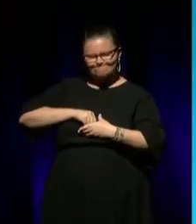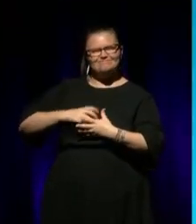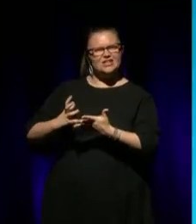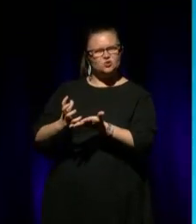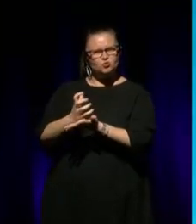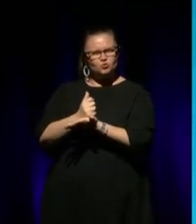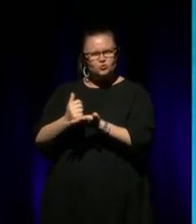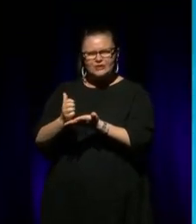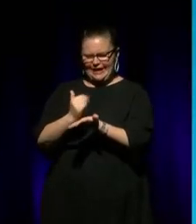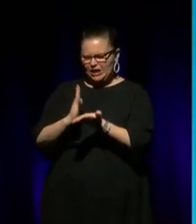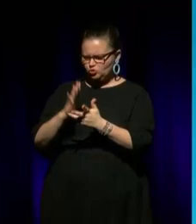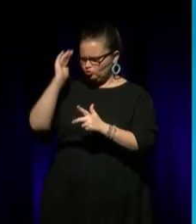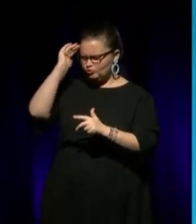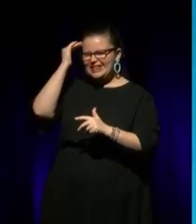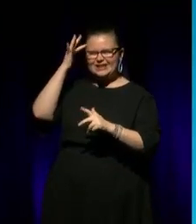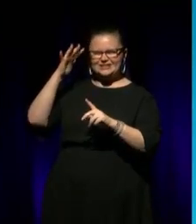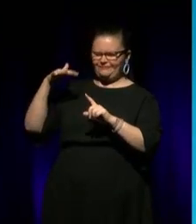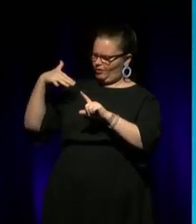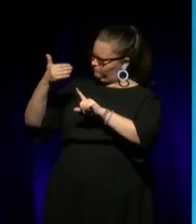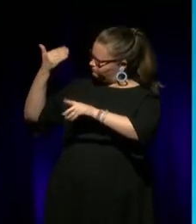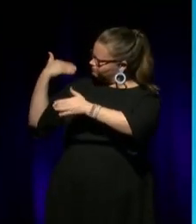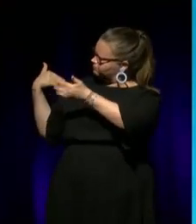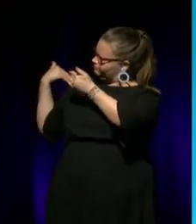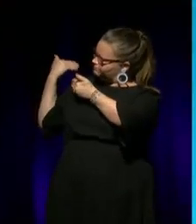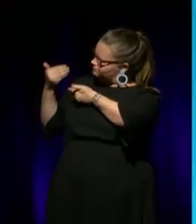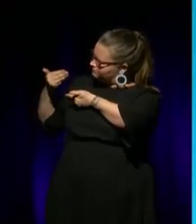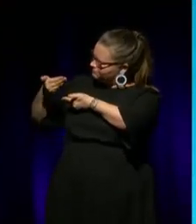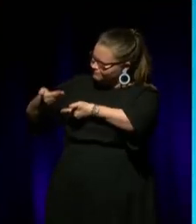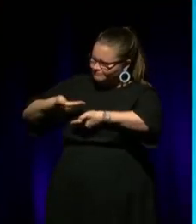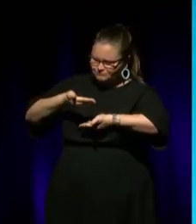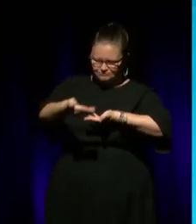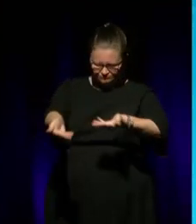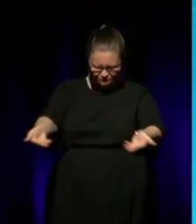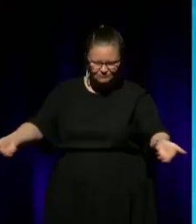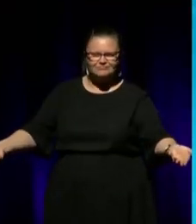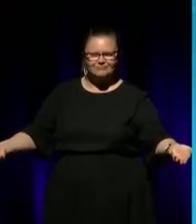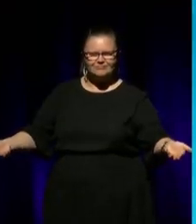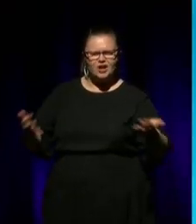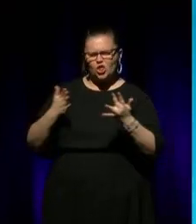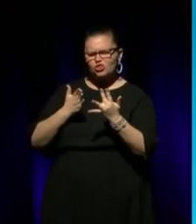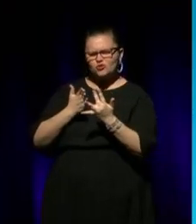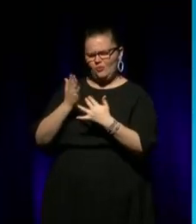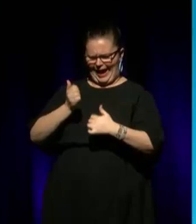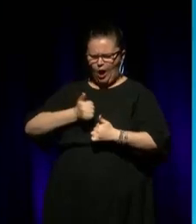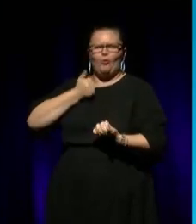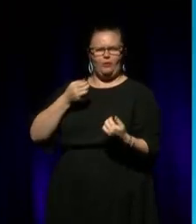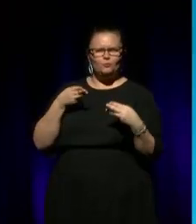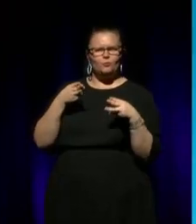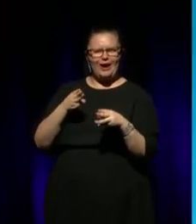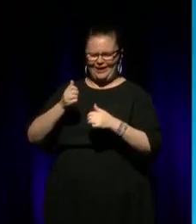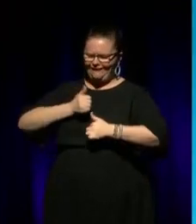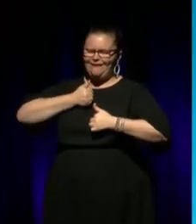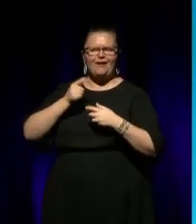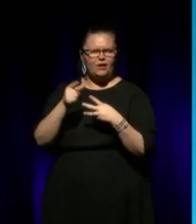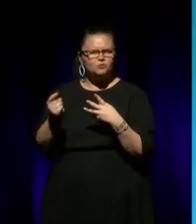the resilience of all of us, you know, and we're all going to find in our own way, and our own choices, but at the end of the day, you know,